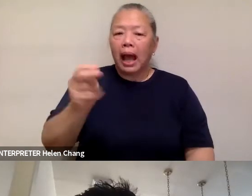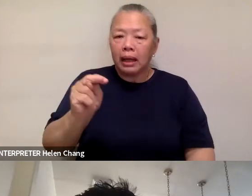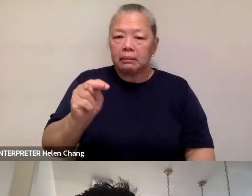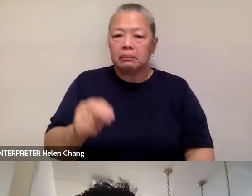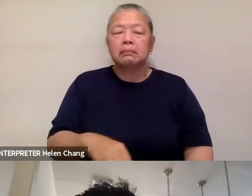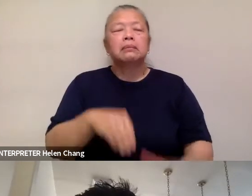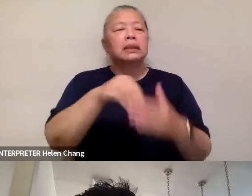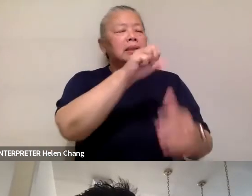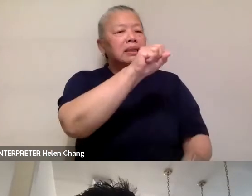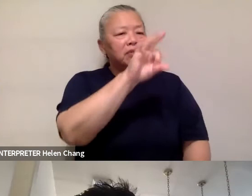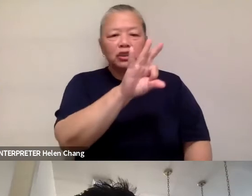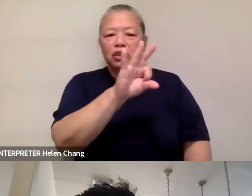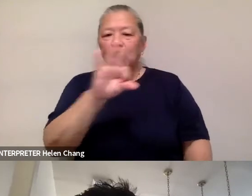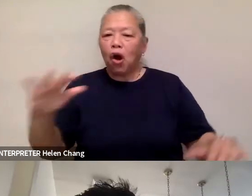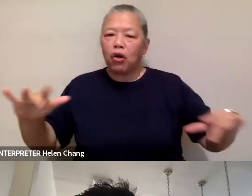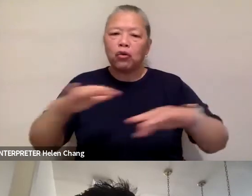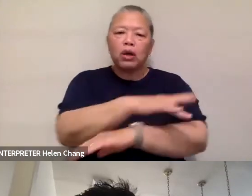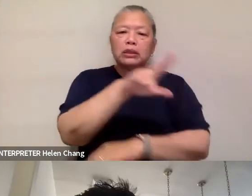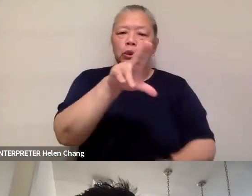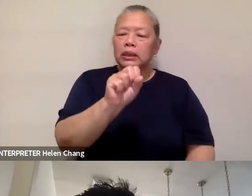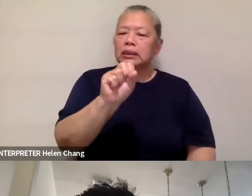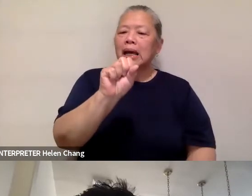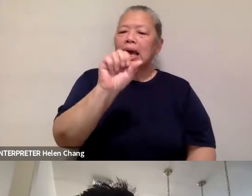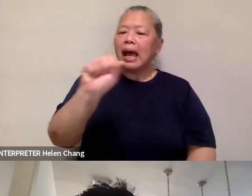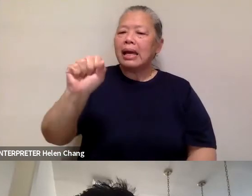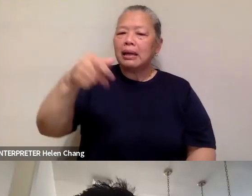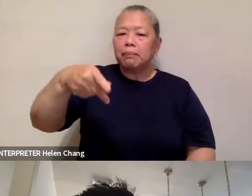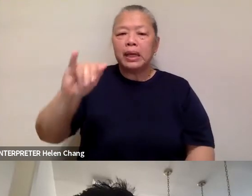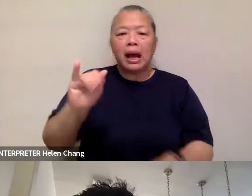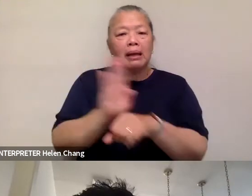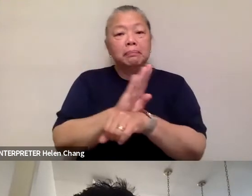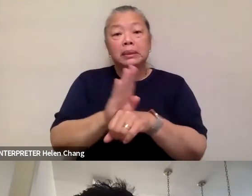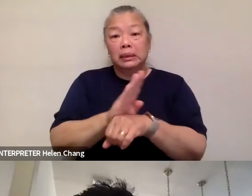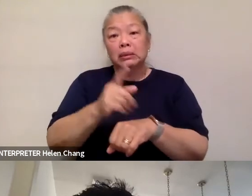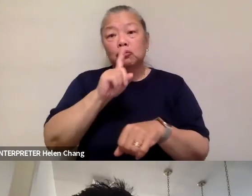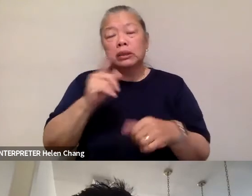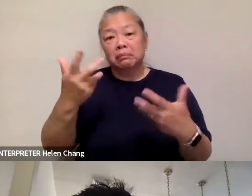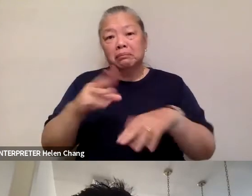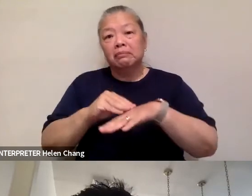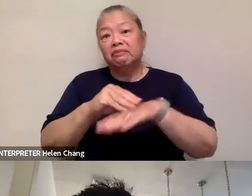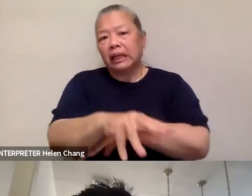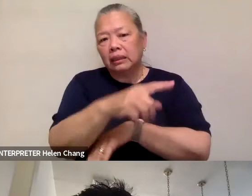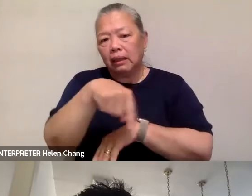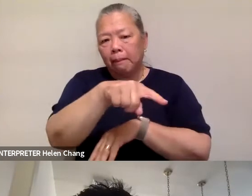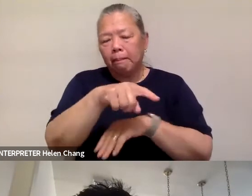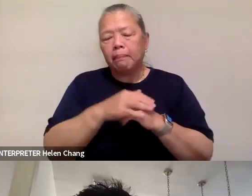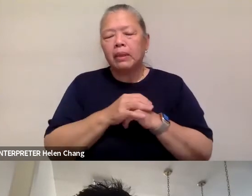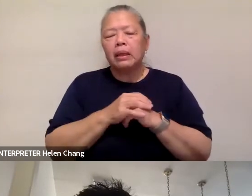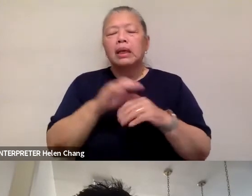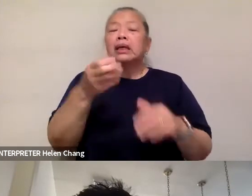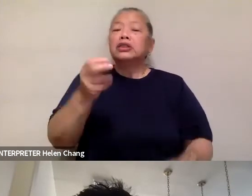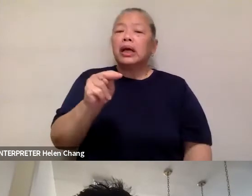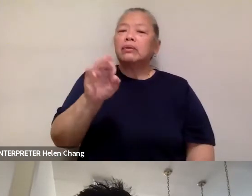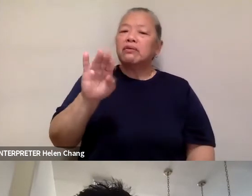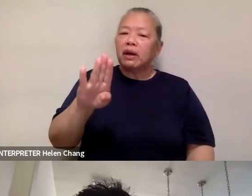United States, AAPI businesses were impacted. And I followed what was happening in January and